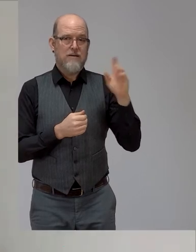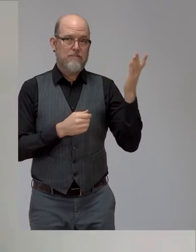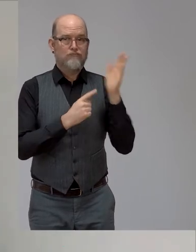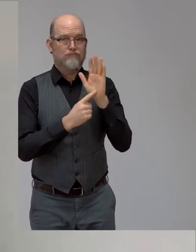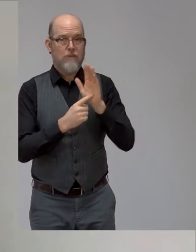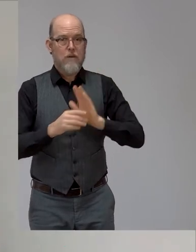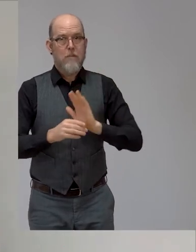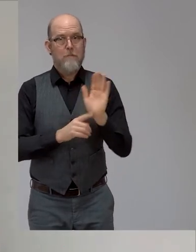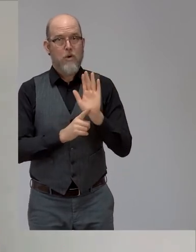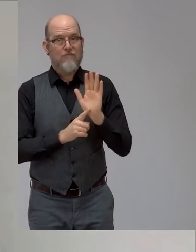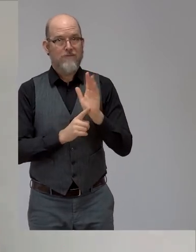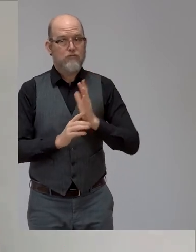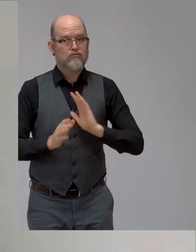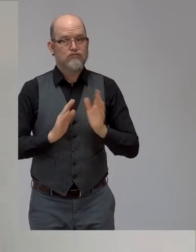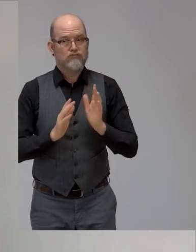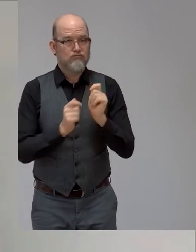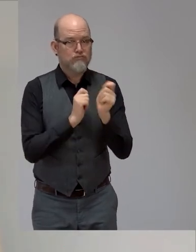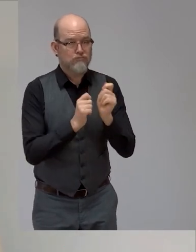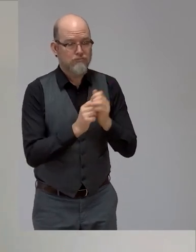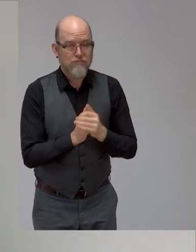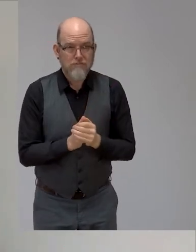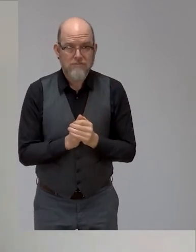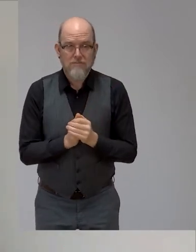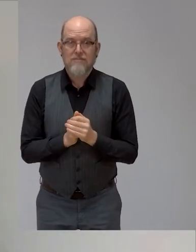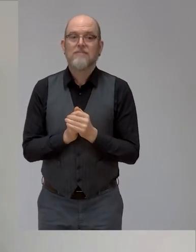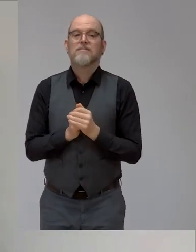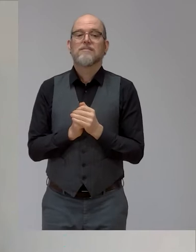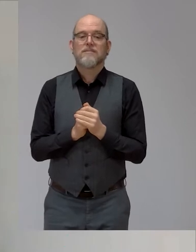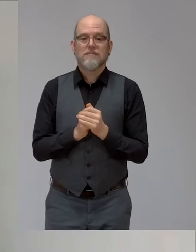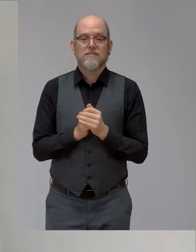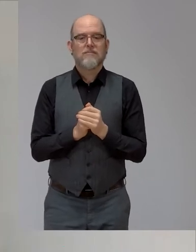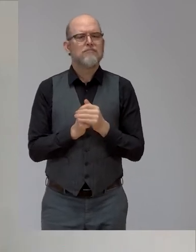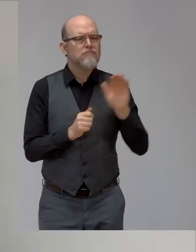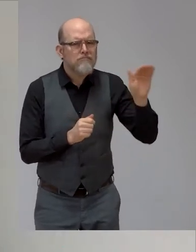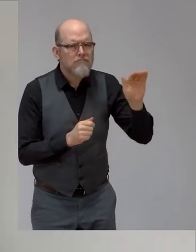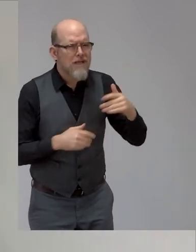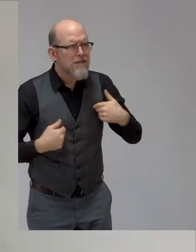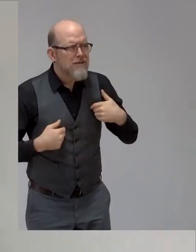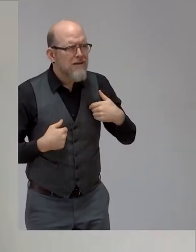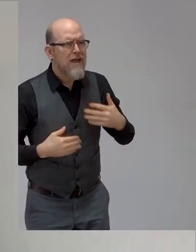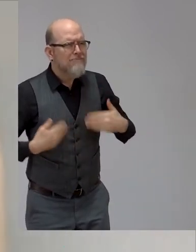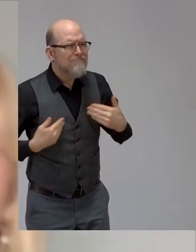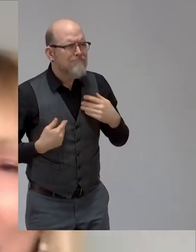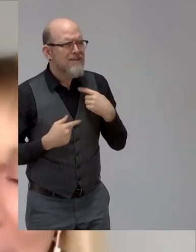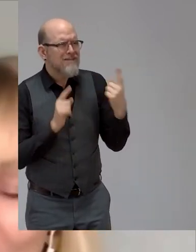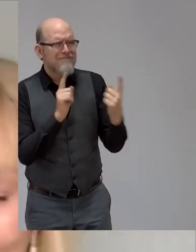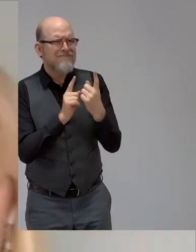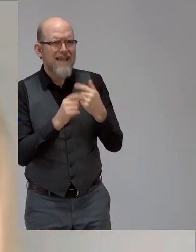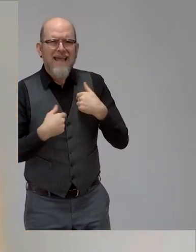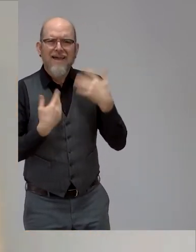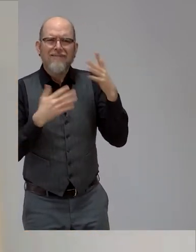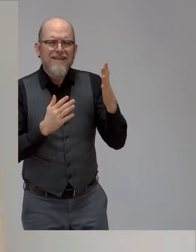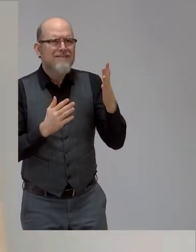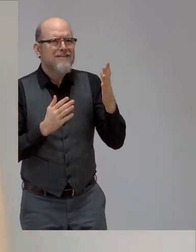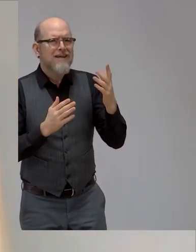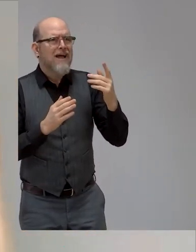Steve Ingham, it is an absolute pleasure to meet you because I've heard so much about you from our team, the Valuable 500 team.